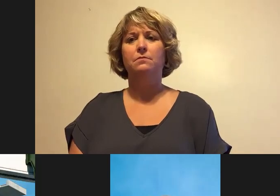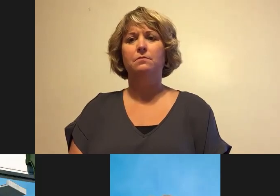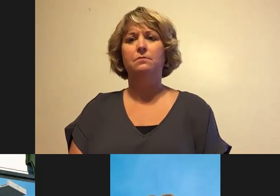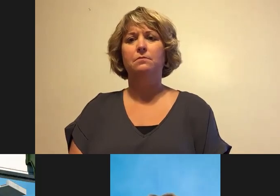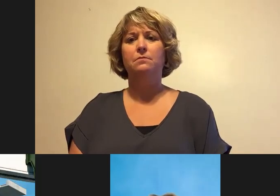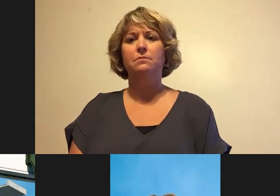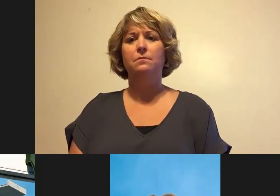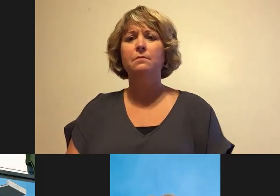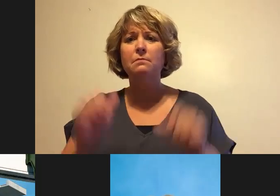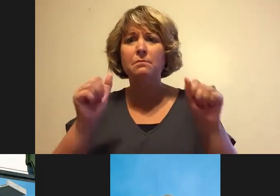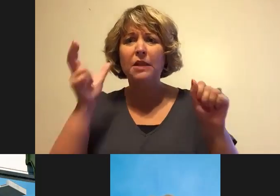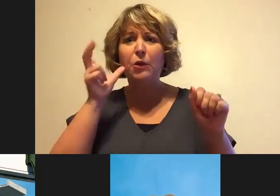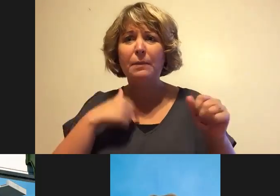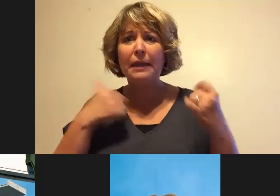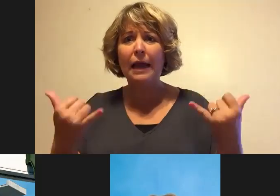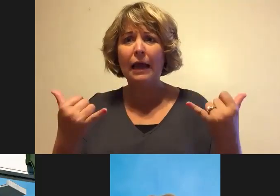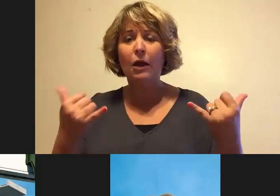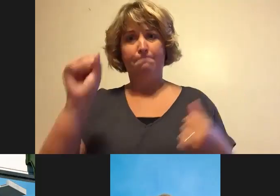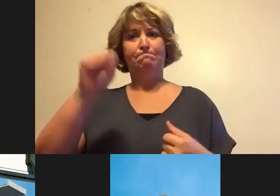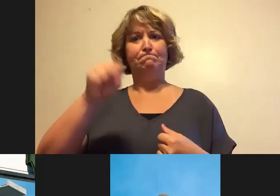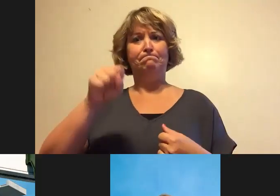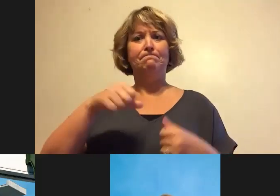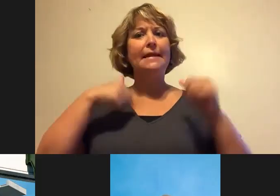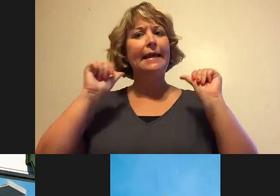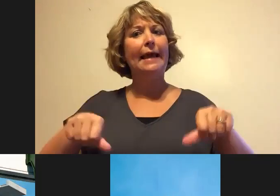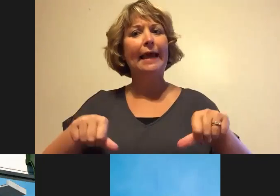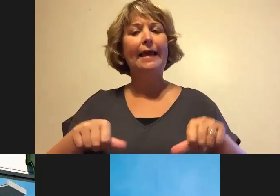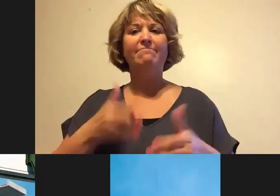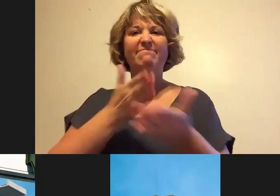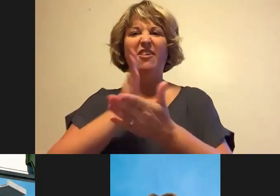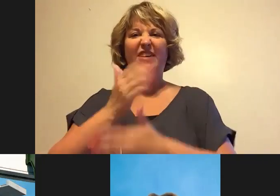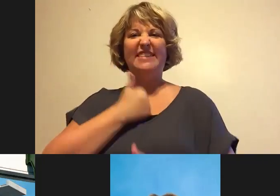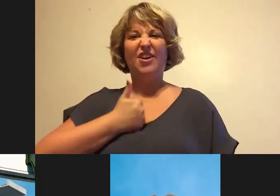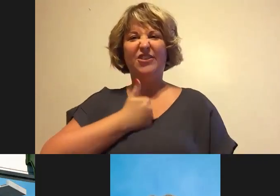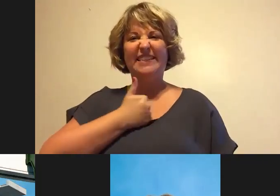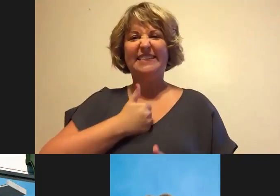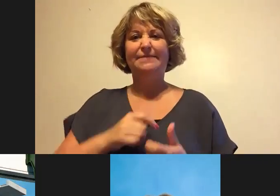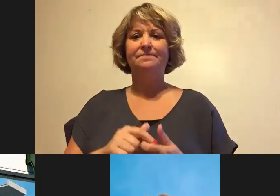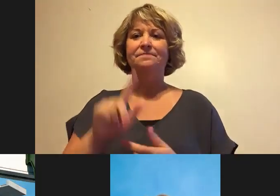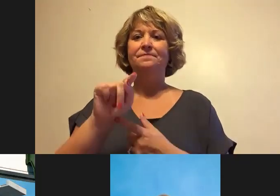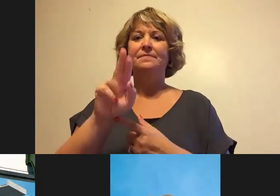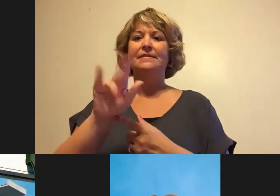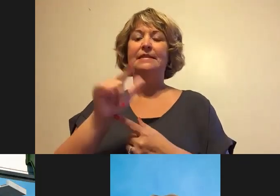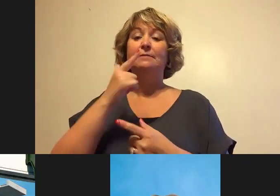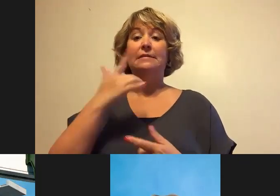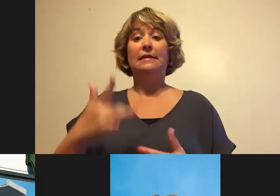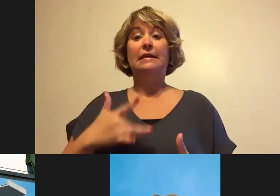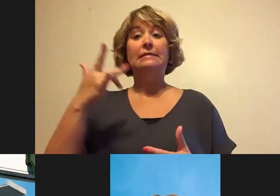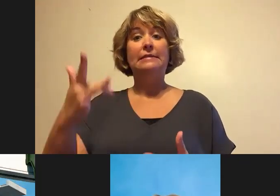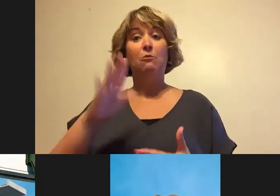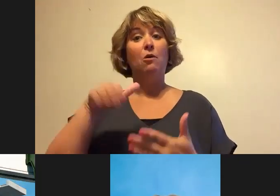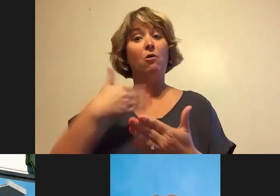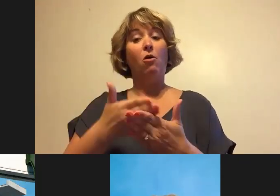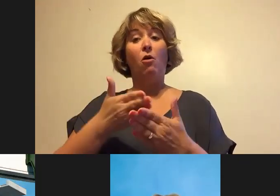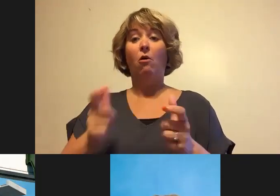Can you all hear me now? Yes, we can hear you. All right. Sorry about that. So typically with all major construction projects,